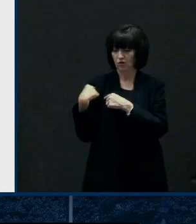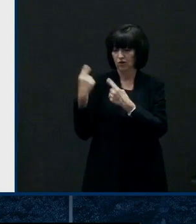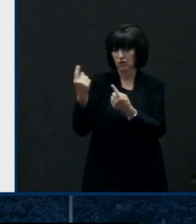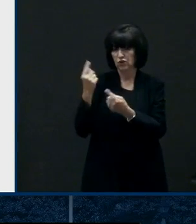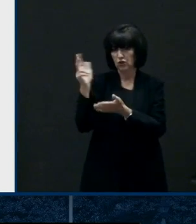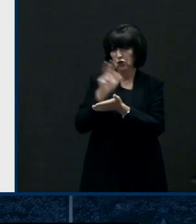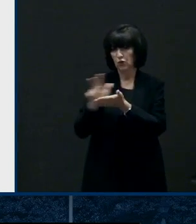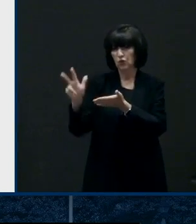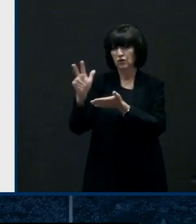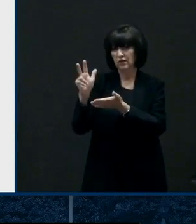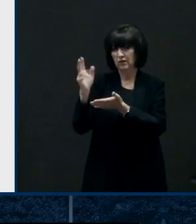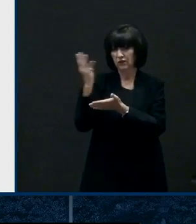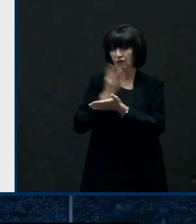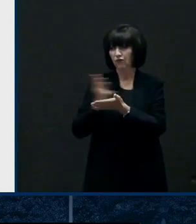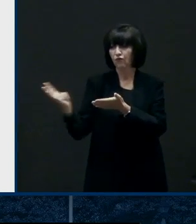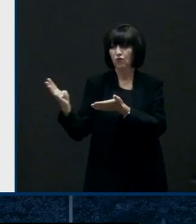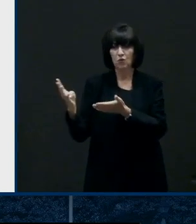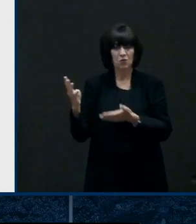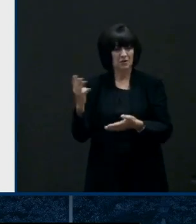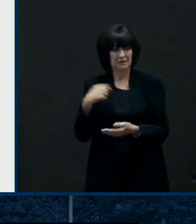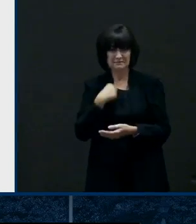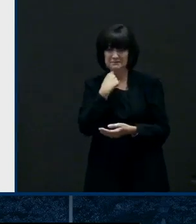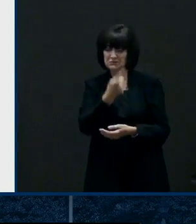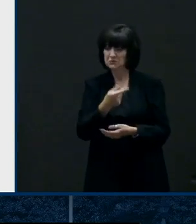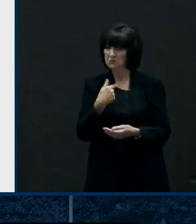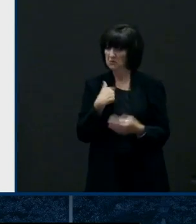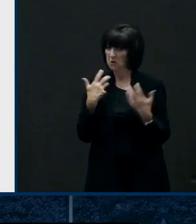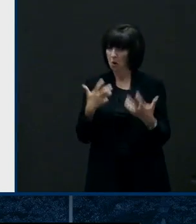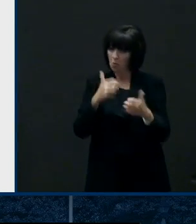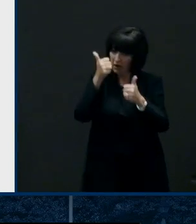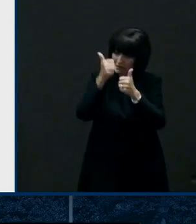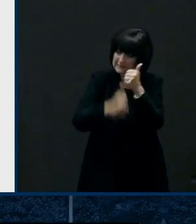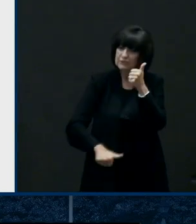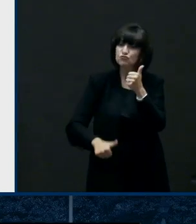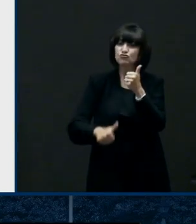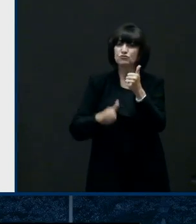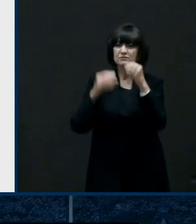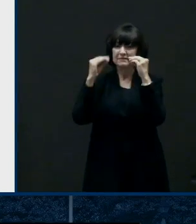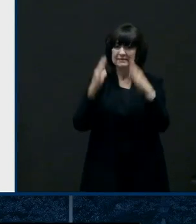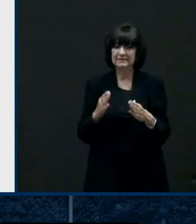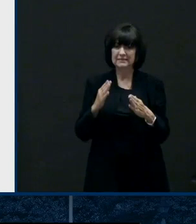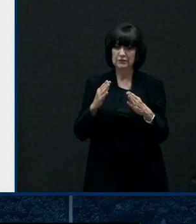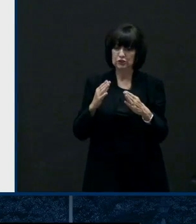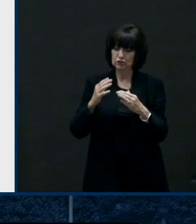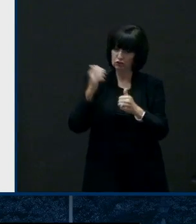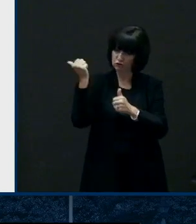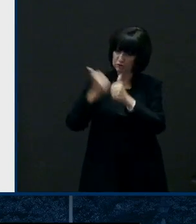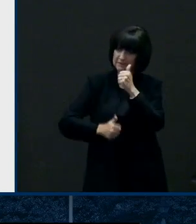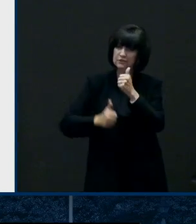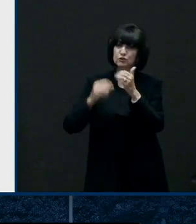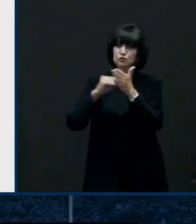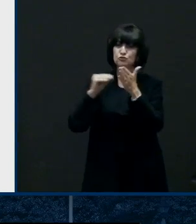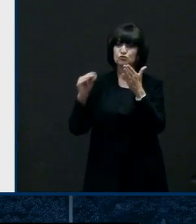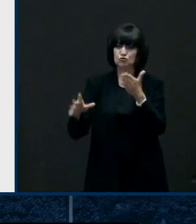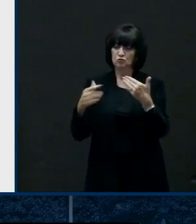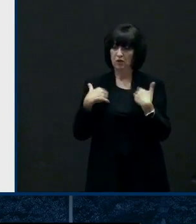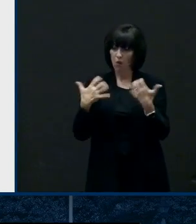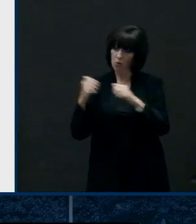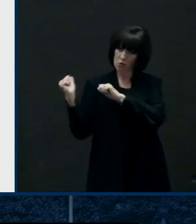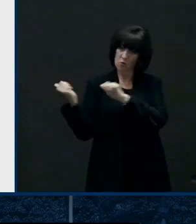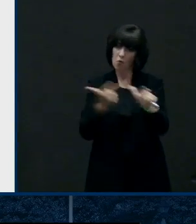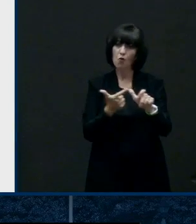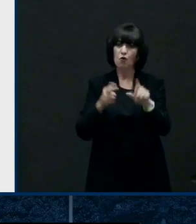at one of our meetings i want to test every teacher and every uh member of the of the school staffs across our state as they